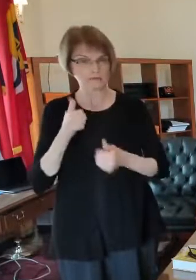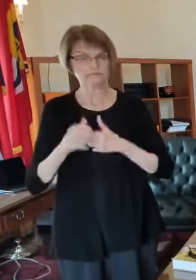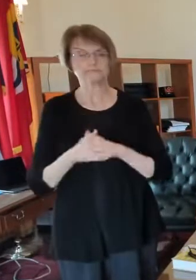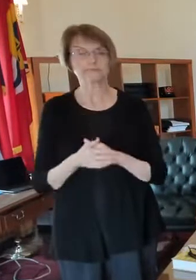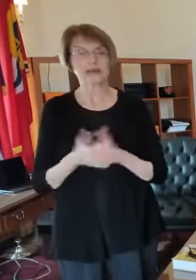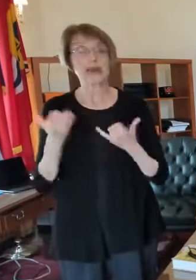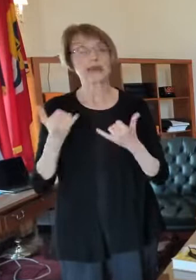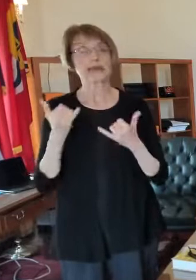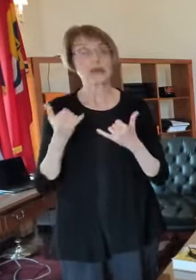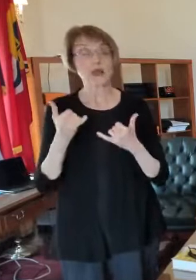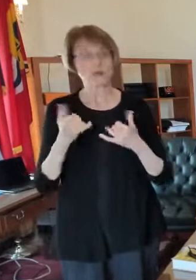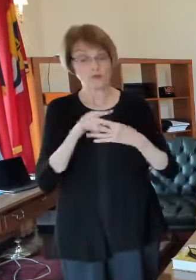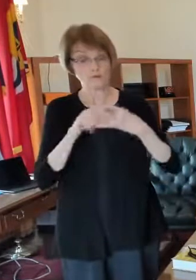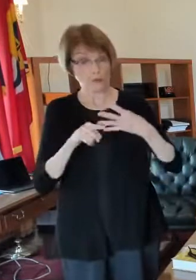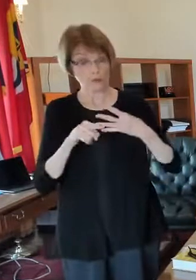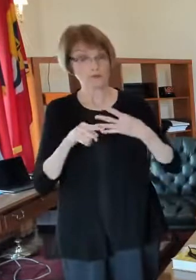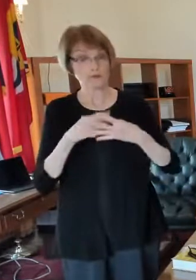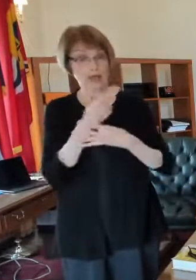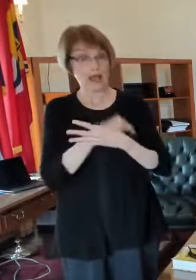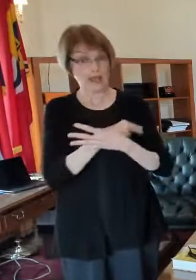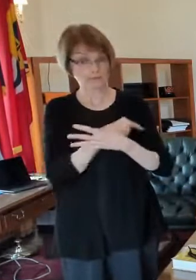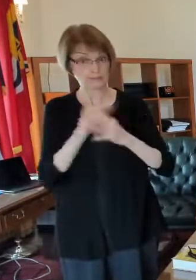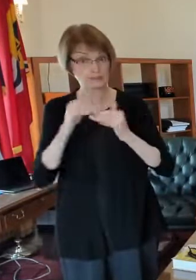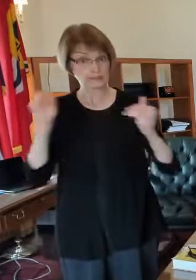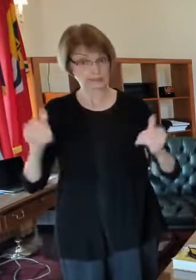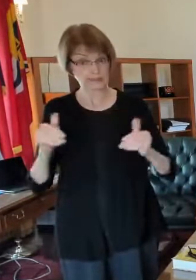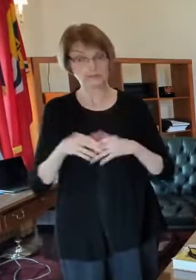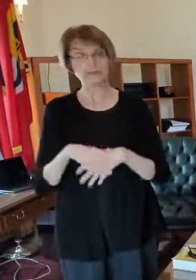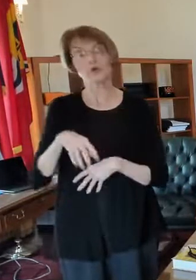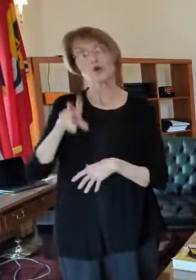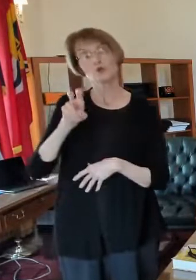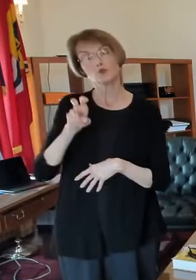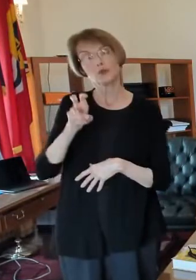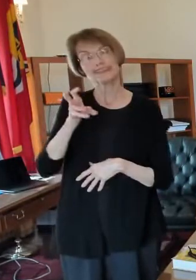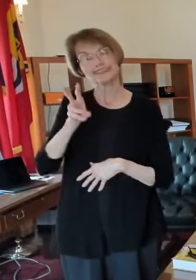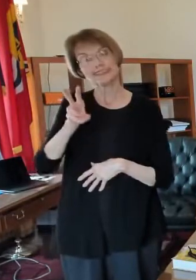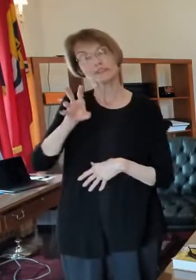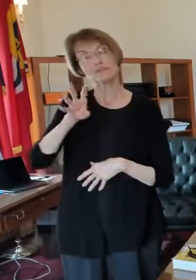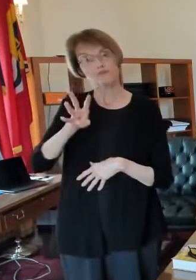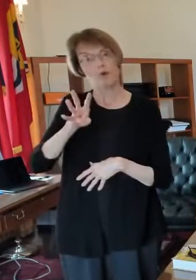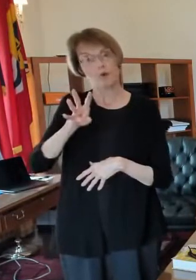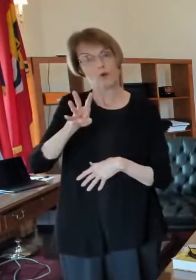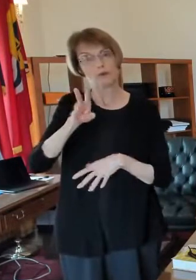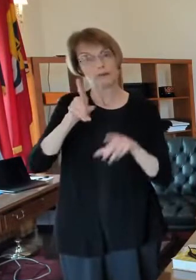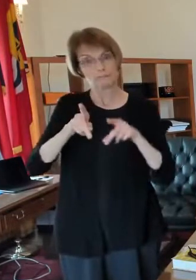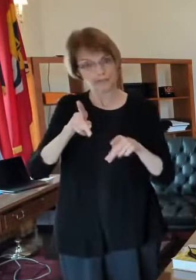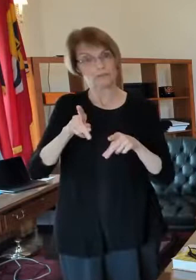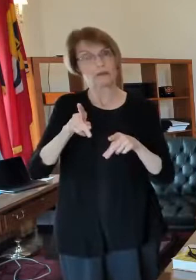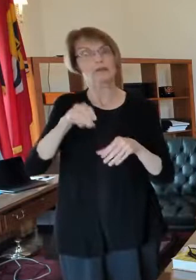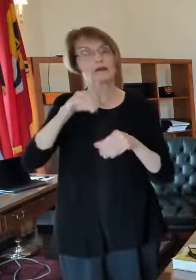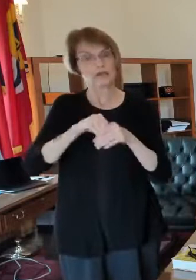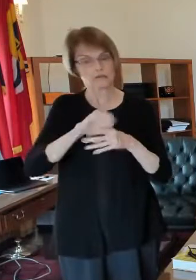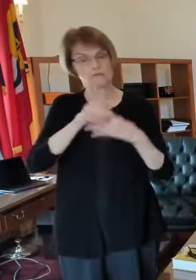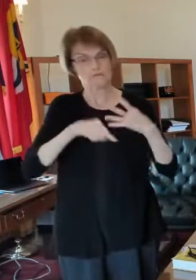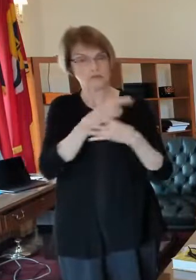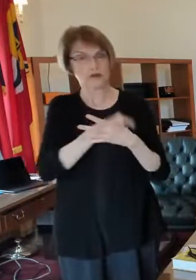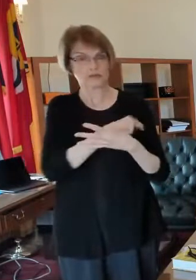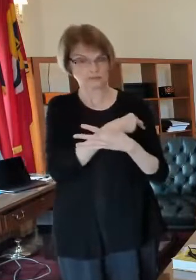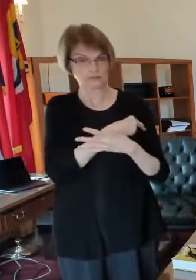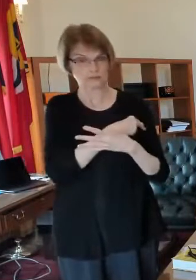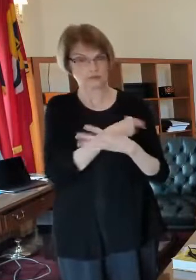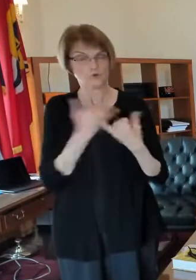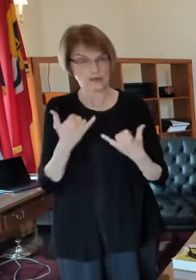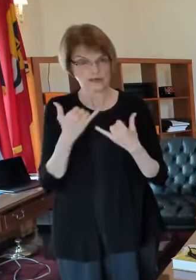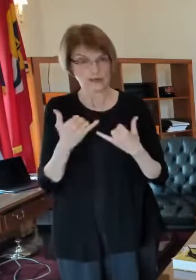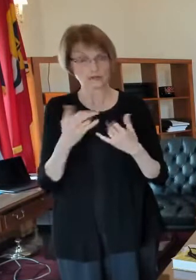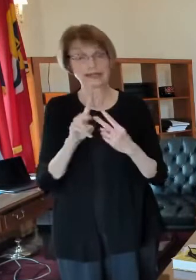now at the four major hospital systems there are 264 people in the hospital right